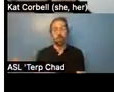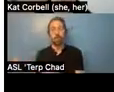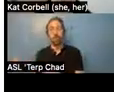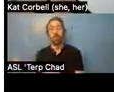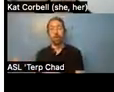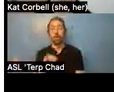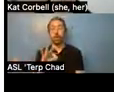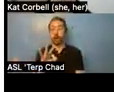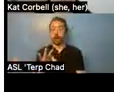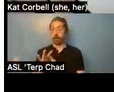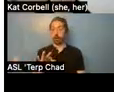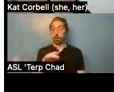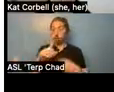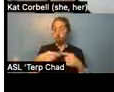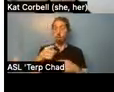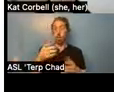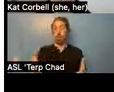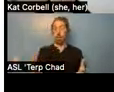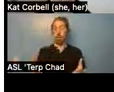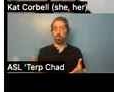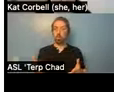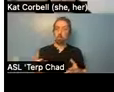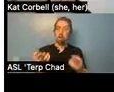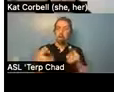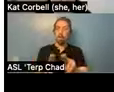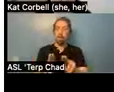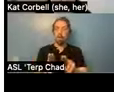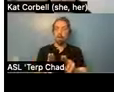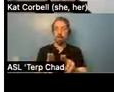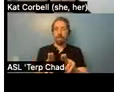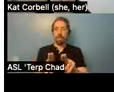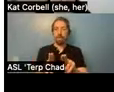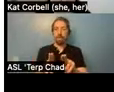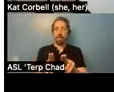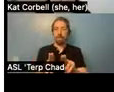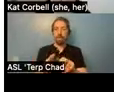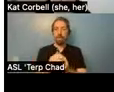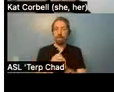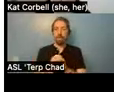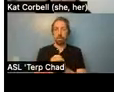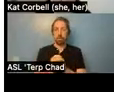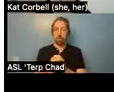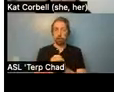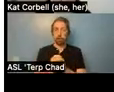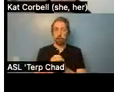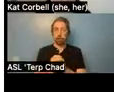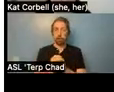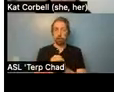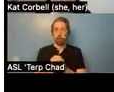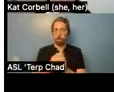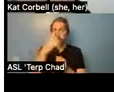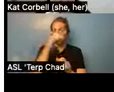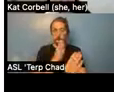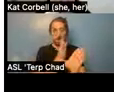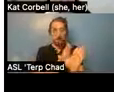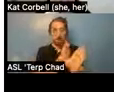Um, this can, this can be, you know, in order to get your psychiatric evaluation, your psychosocial to meet